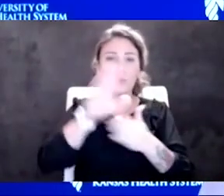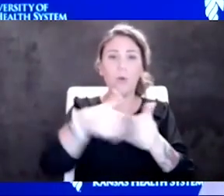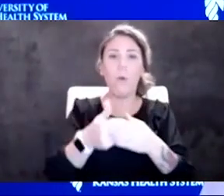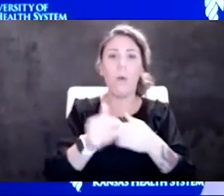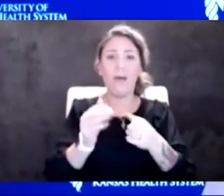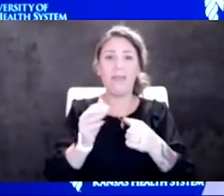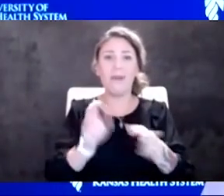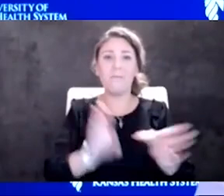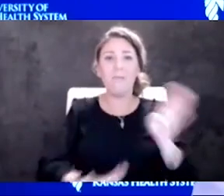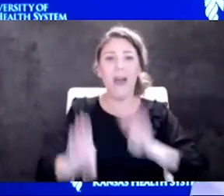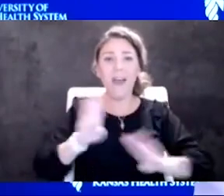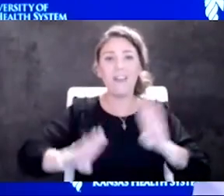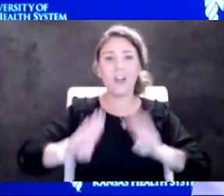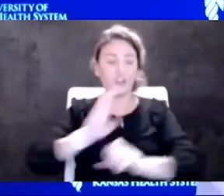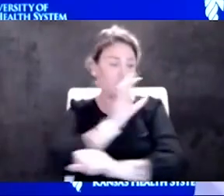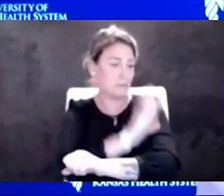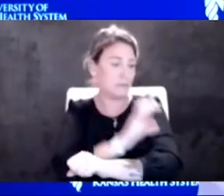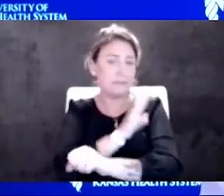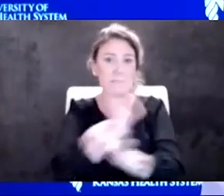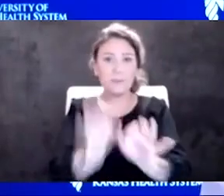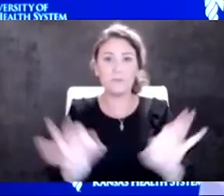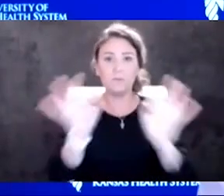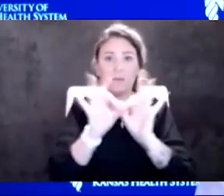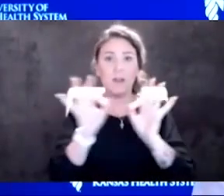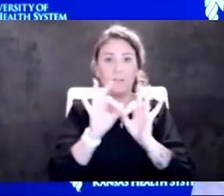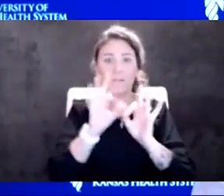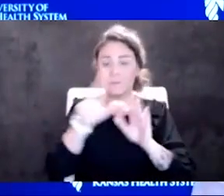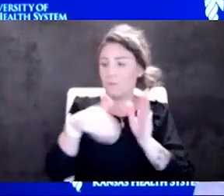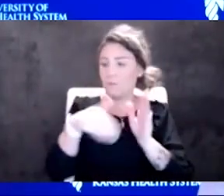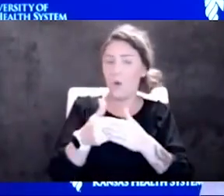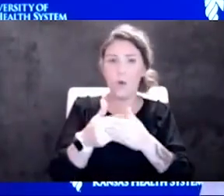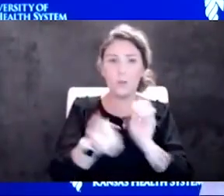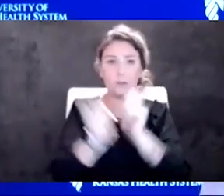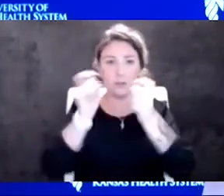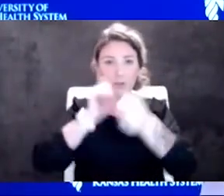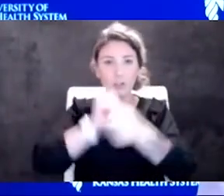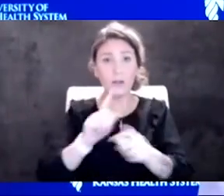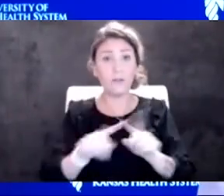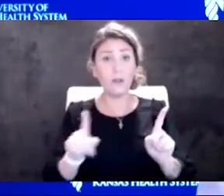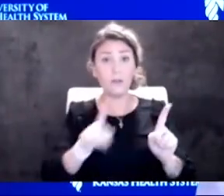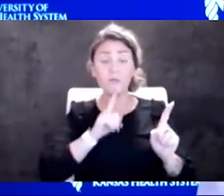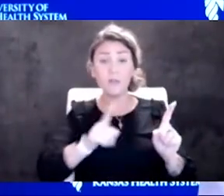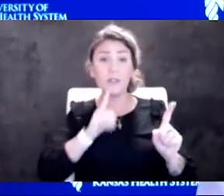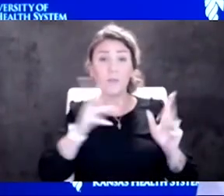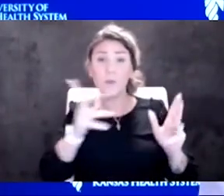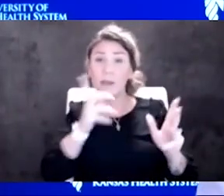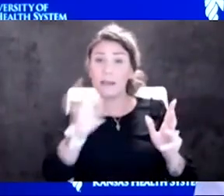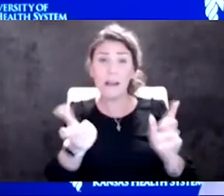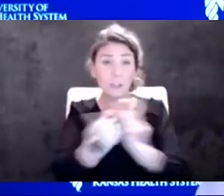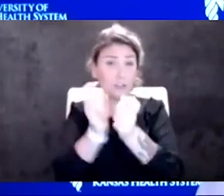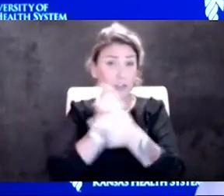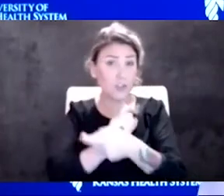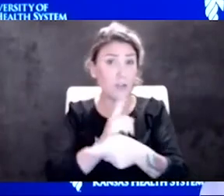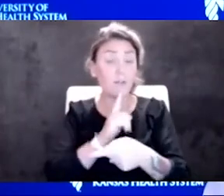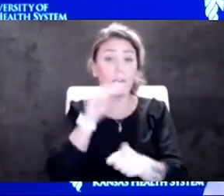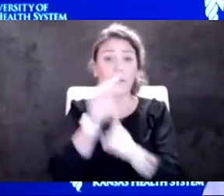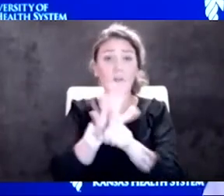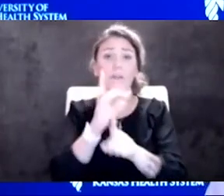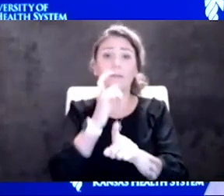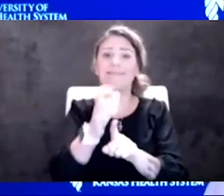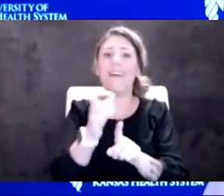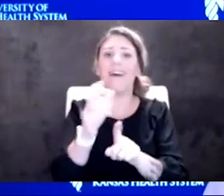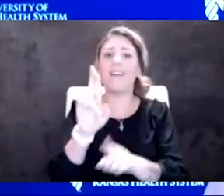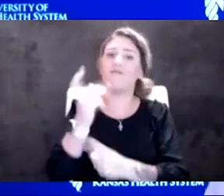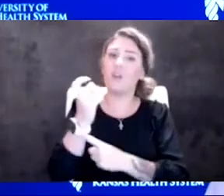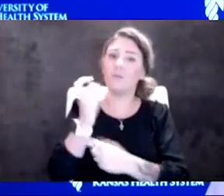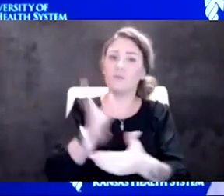clinical relevances of those changes. But really what doesn't change is those effect of the non-pharmaceutical interventions,